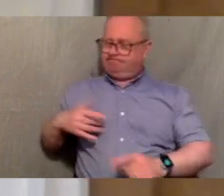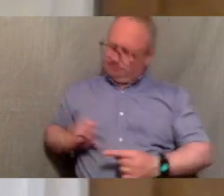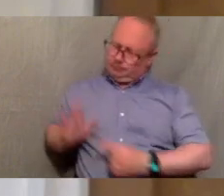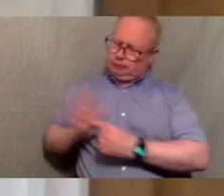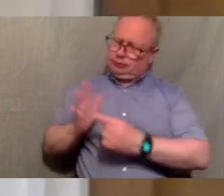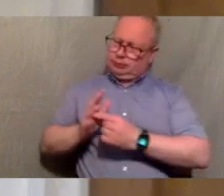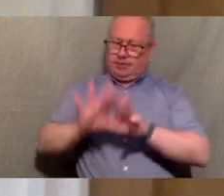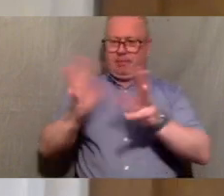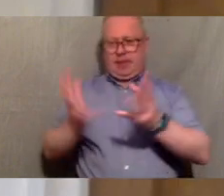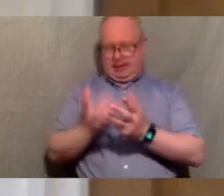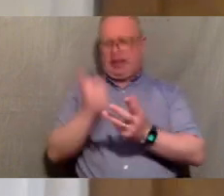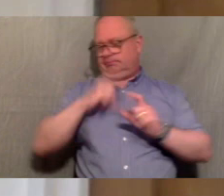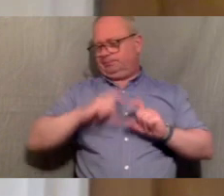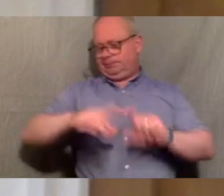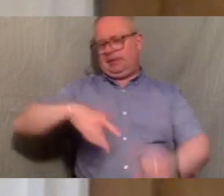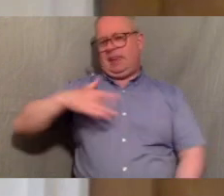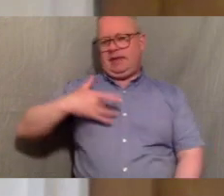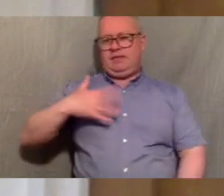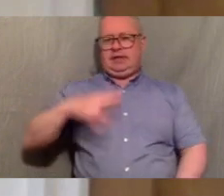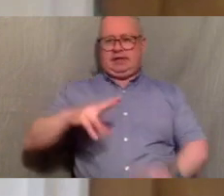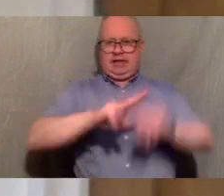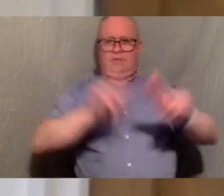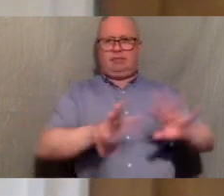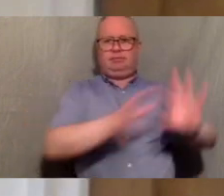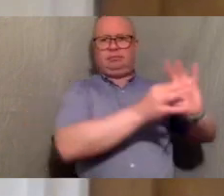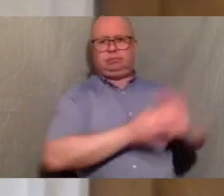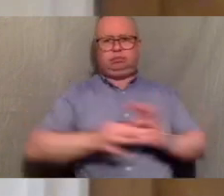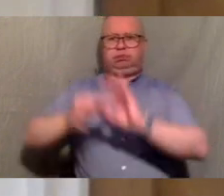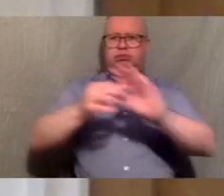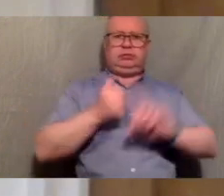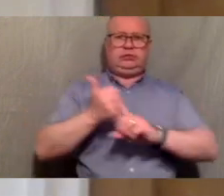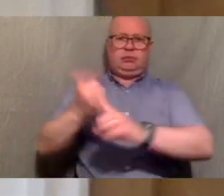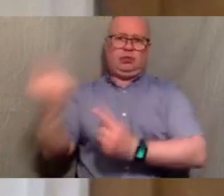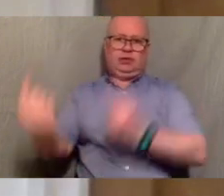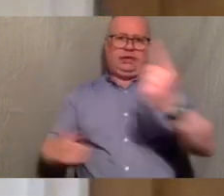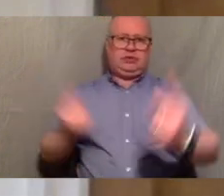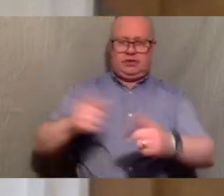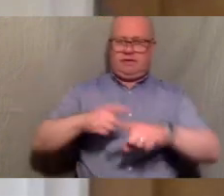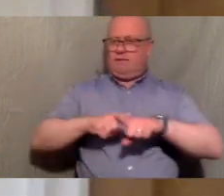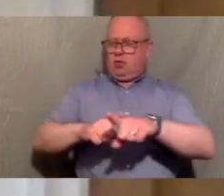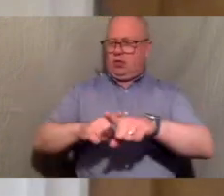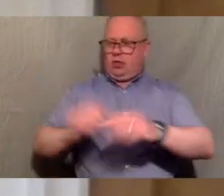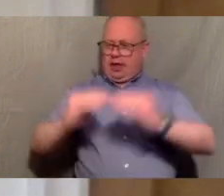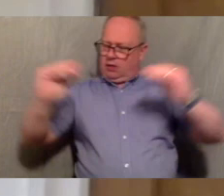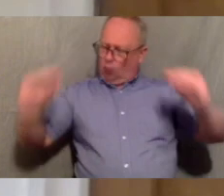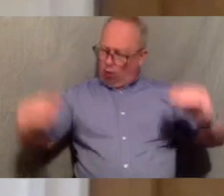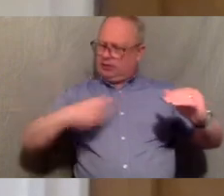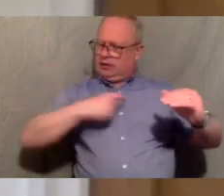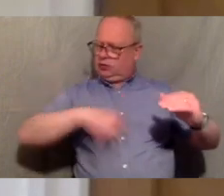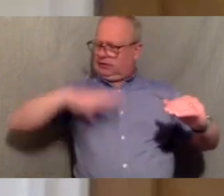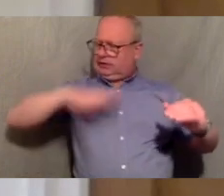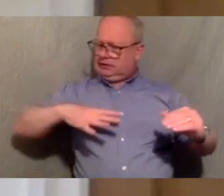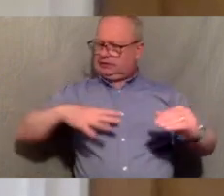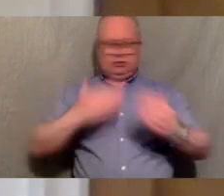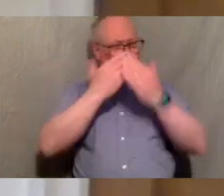so we need international cooperation and solidarity based on equality and human needs and respect for the planet not